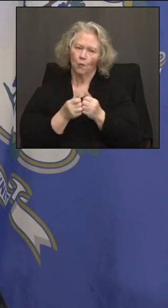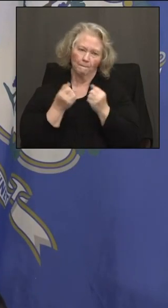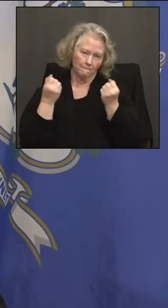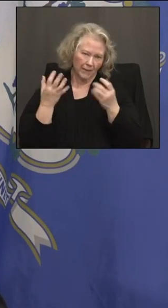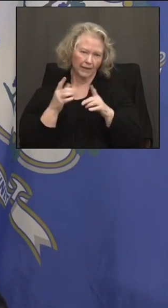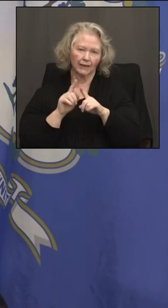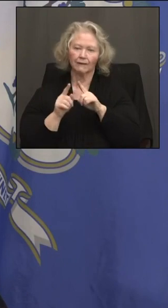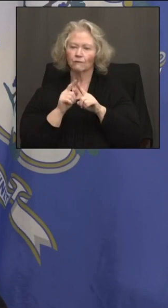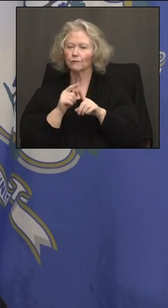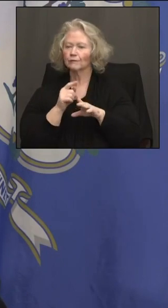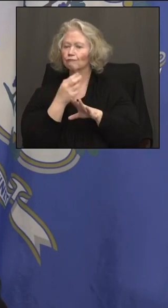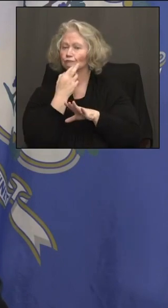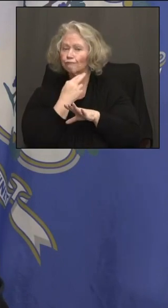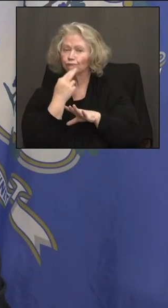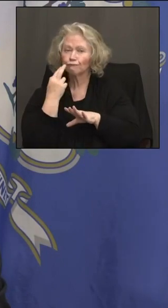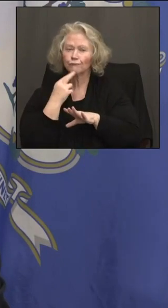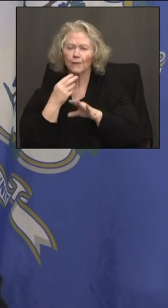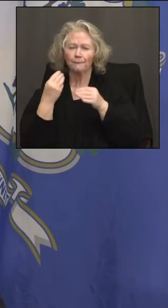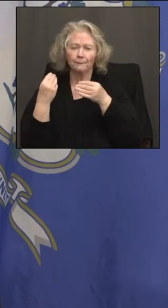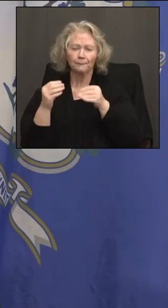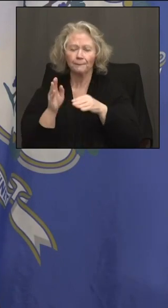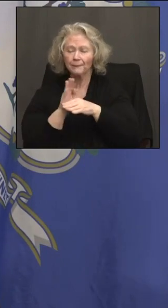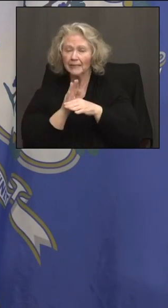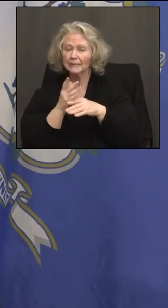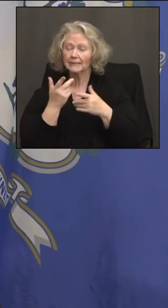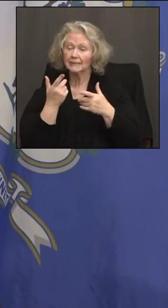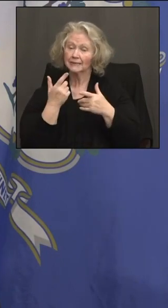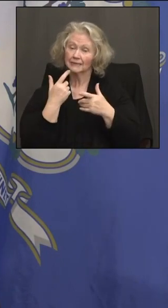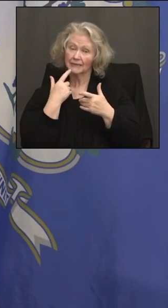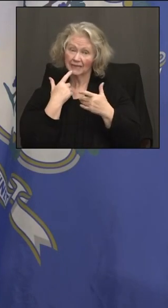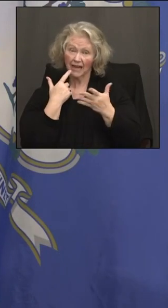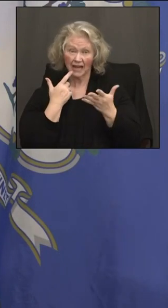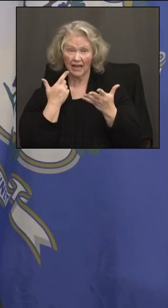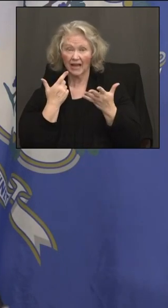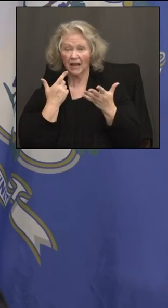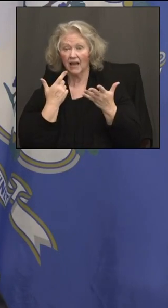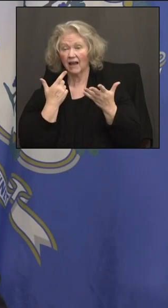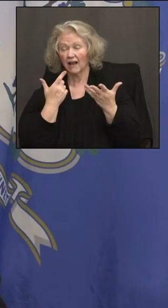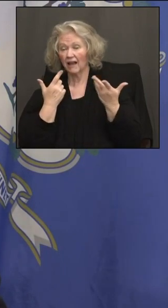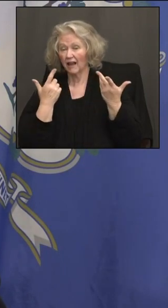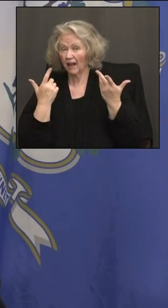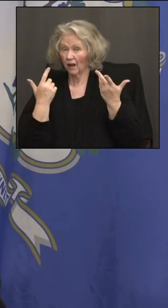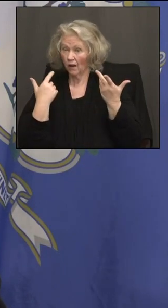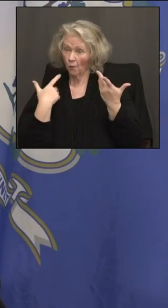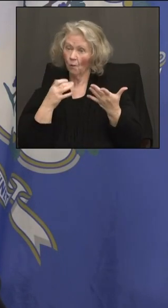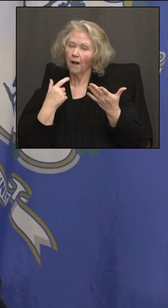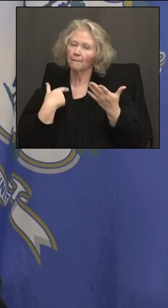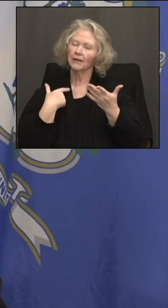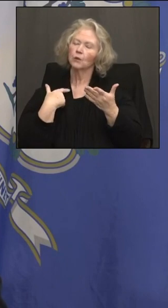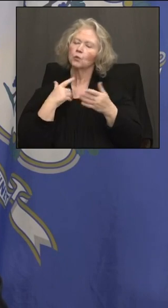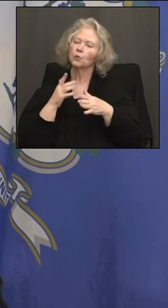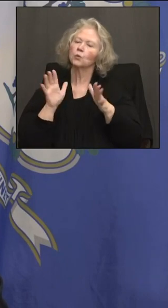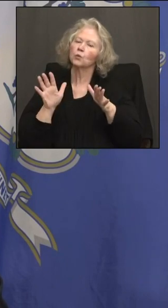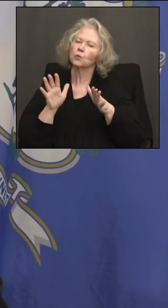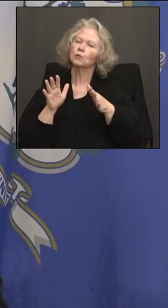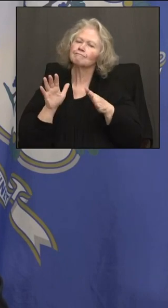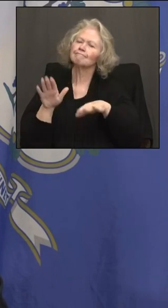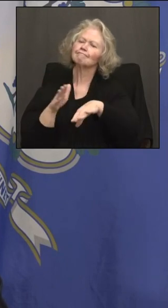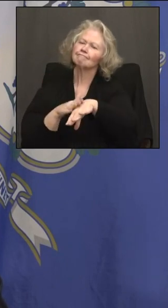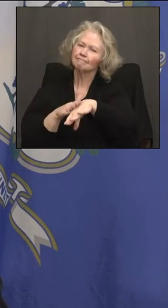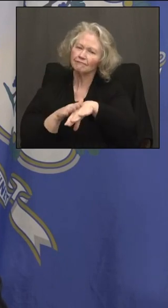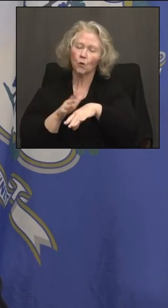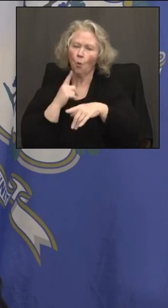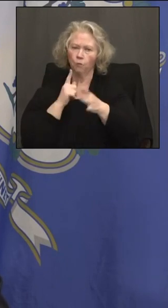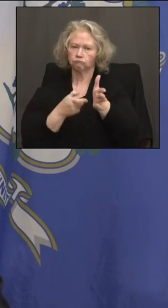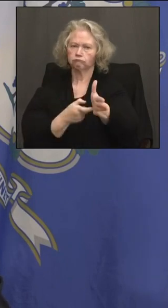restaurants, stores, and the such. You know, we have a choice. You can say, let's make a guidance or let's make it, let's require it a little